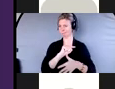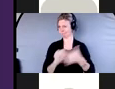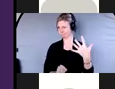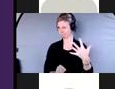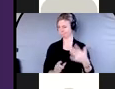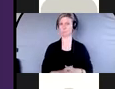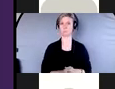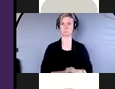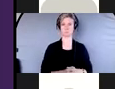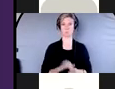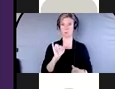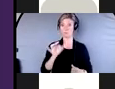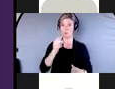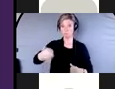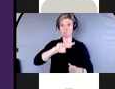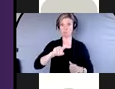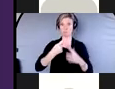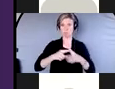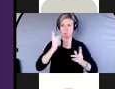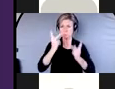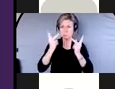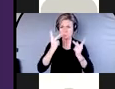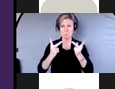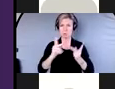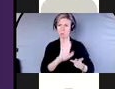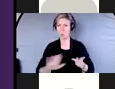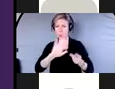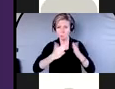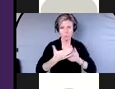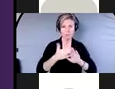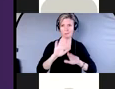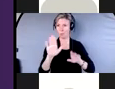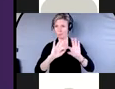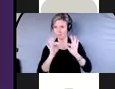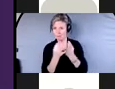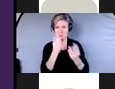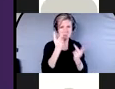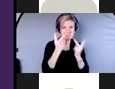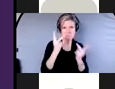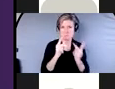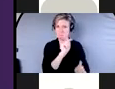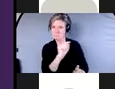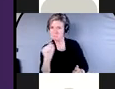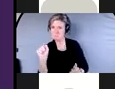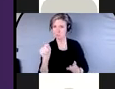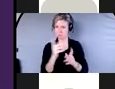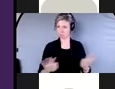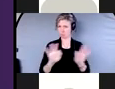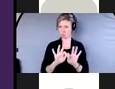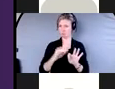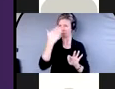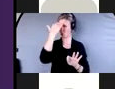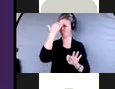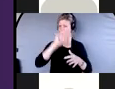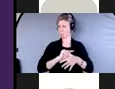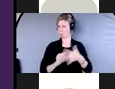things happening? So if you're in your community or your own family, some of the things that we need to pay attention to, and I know that our other speakers will probably